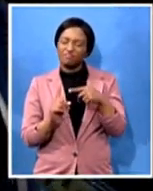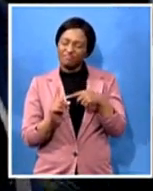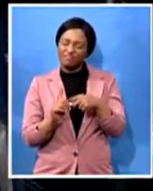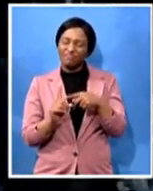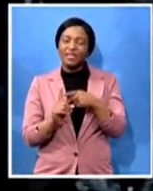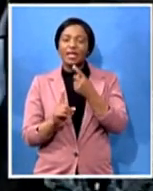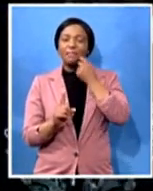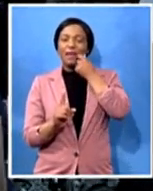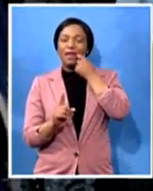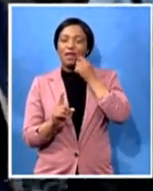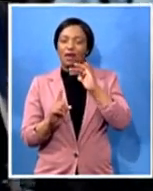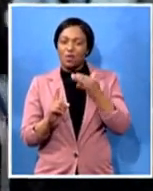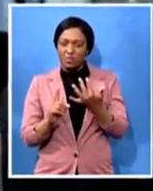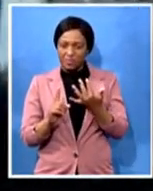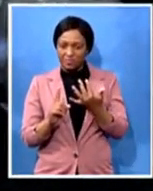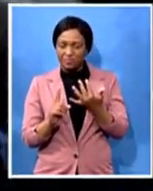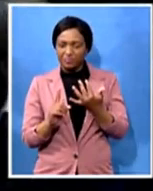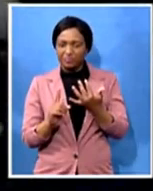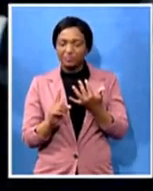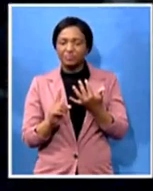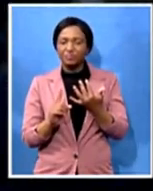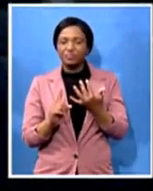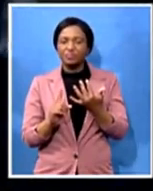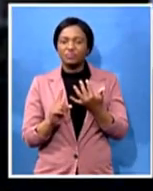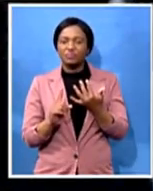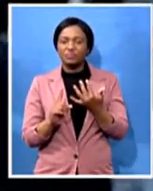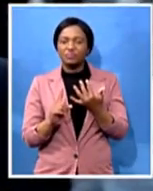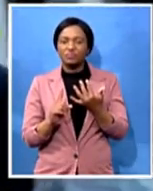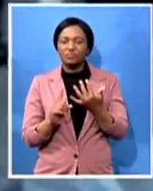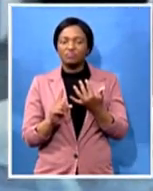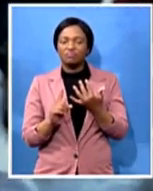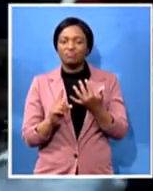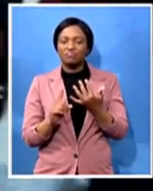who hides behind the leaders